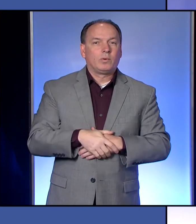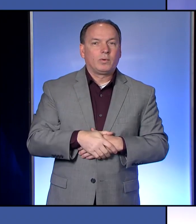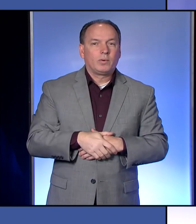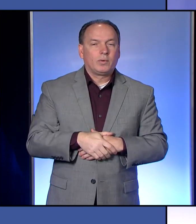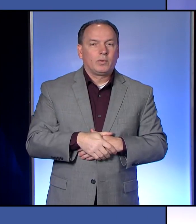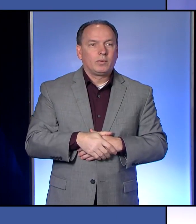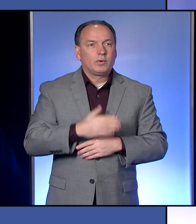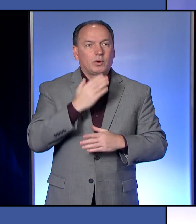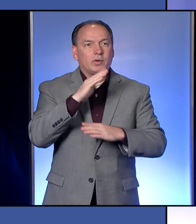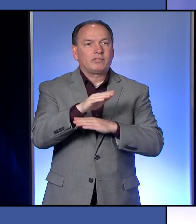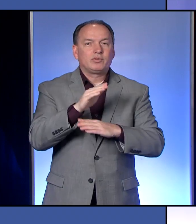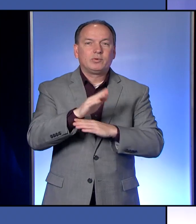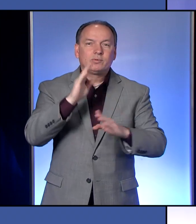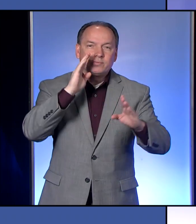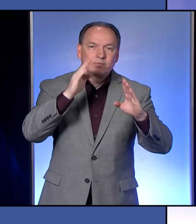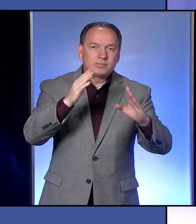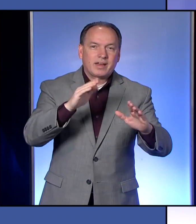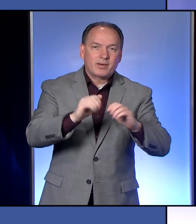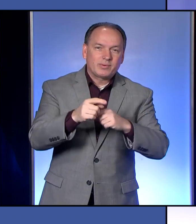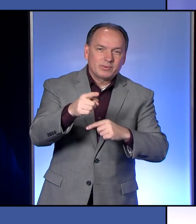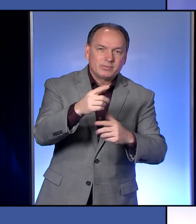Good afternoon, Kathy. How are you?